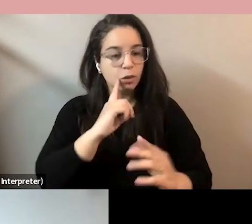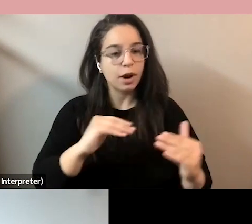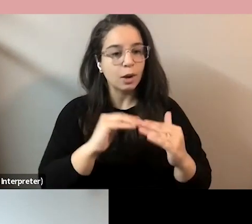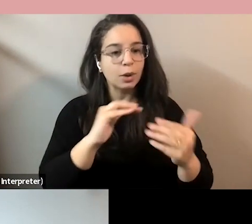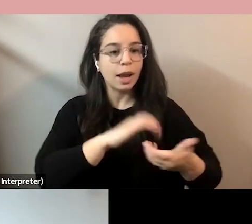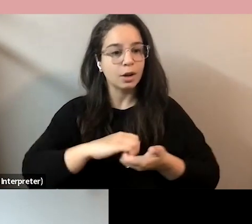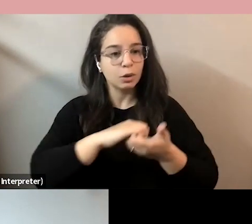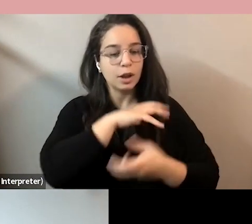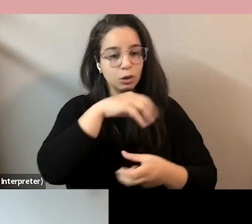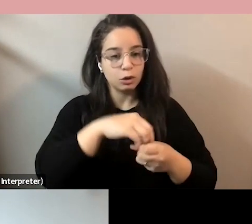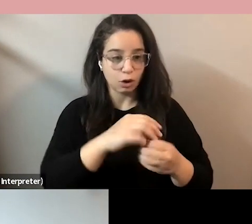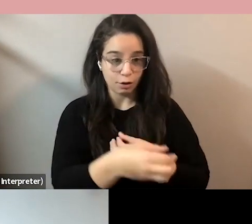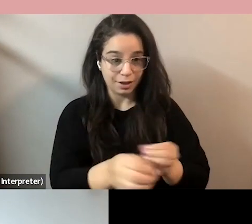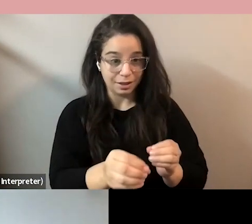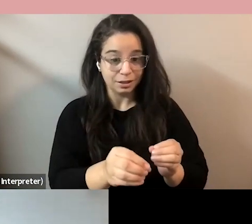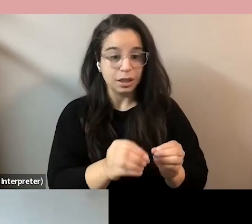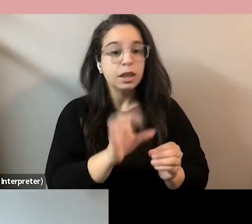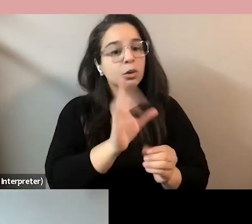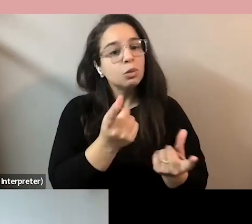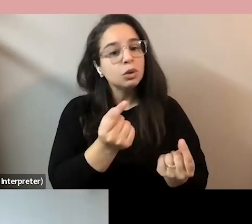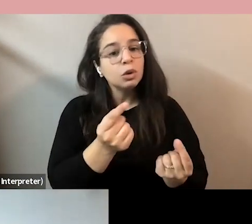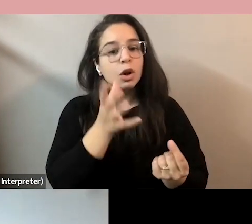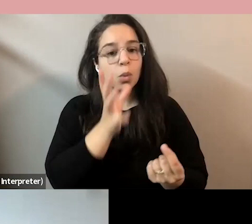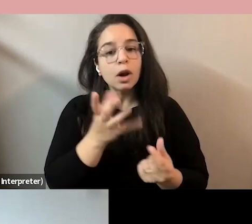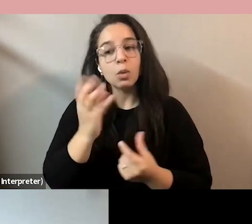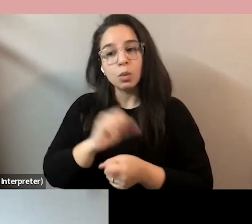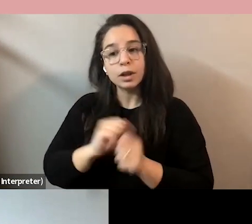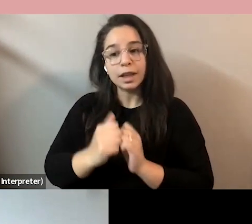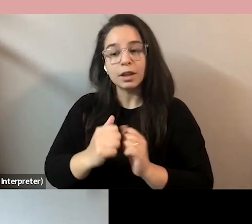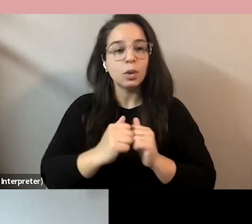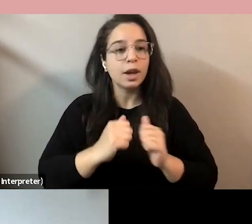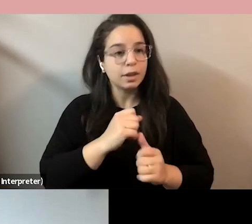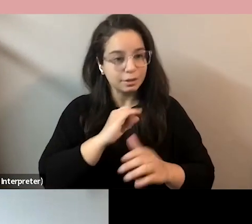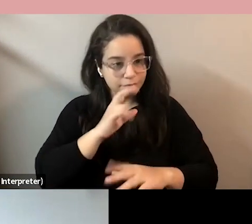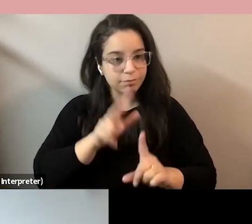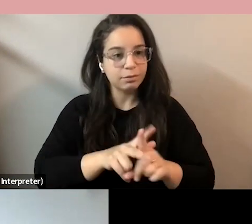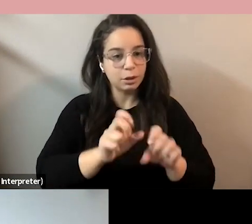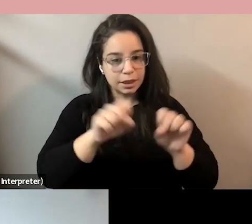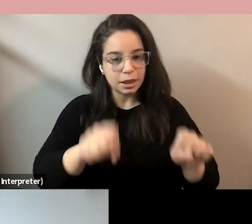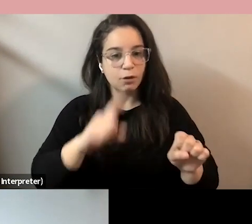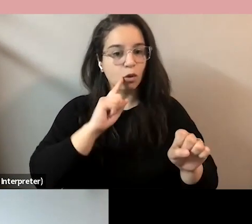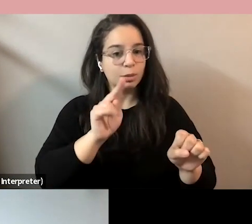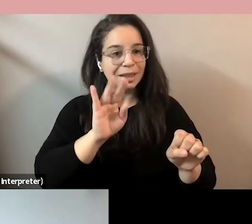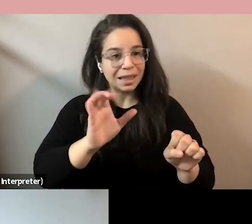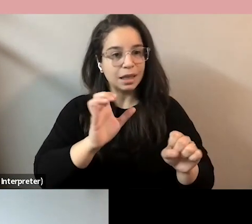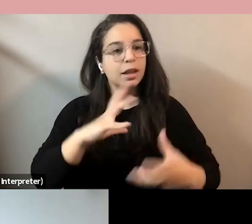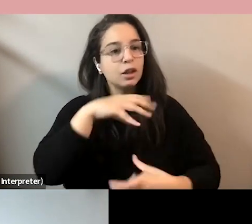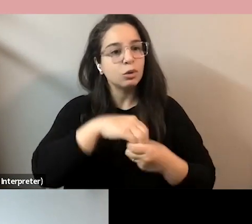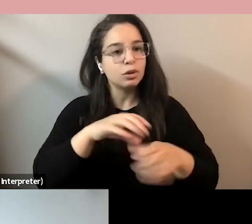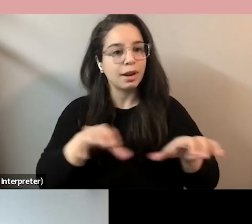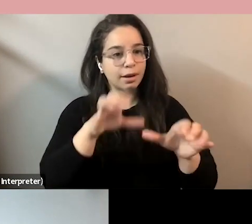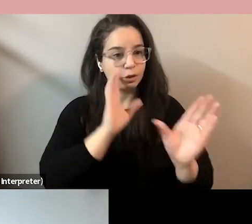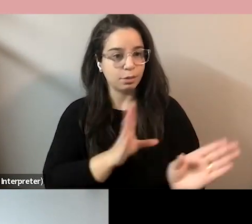office there he co-developed and managed the institutional wide operation plan of ubc's inclusion action plan